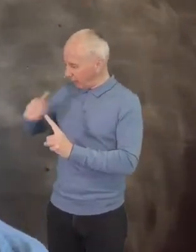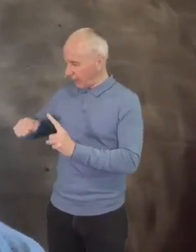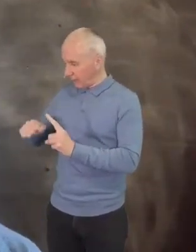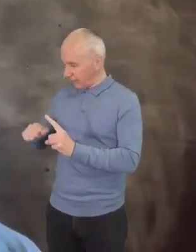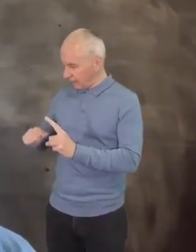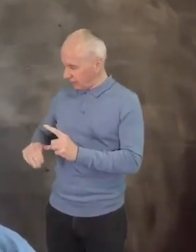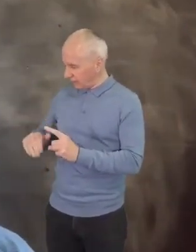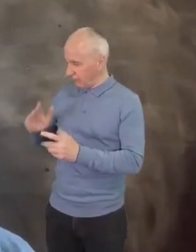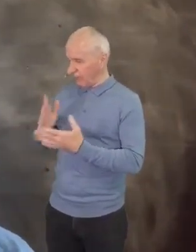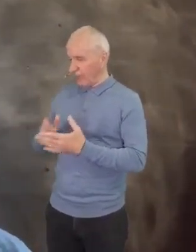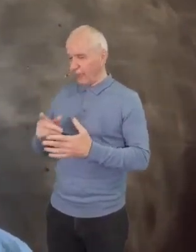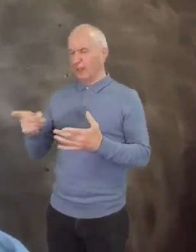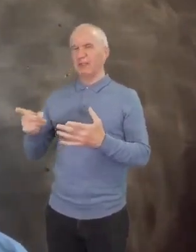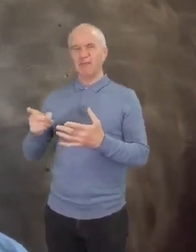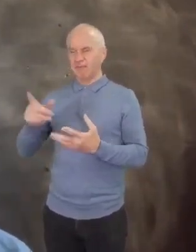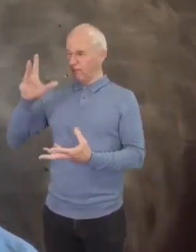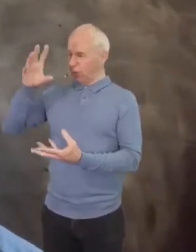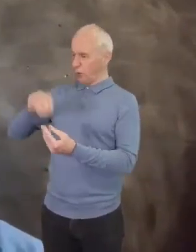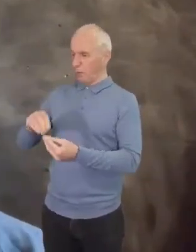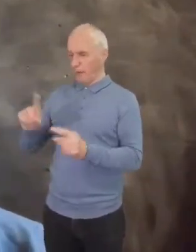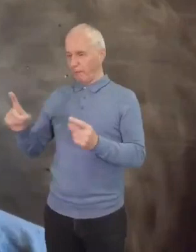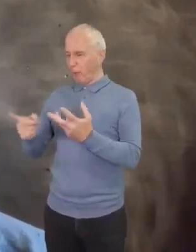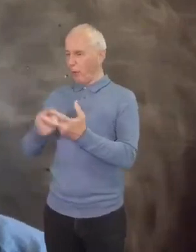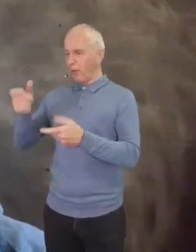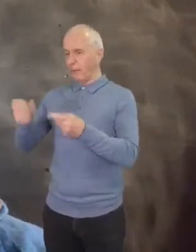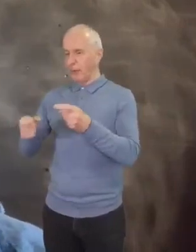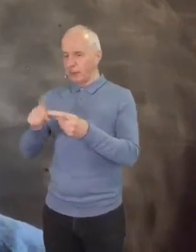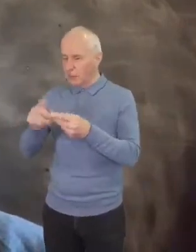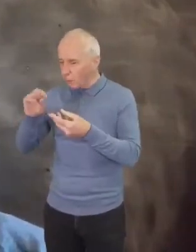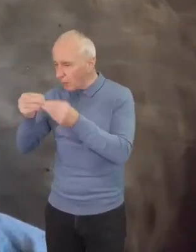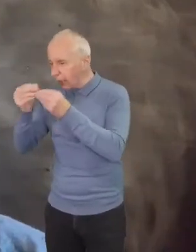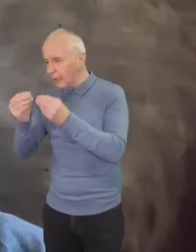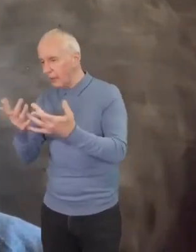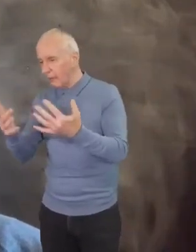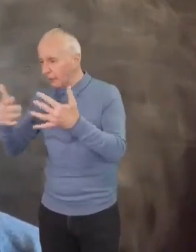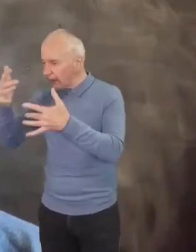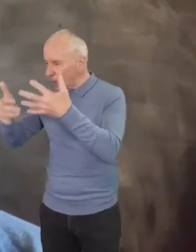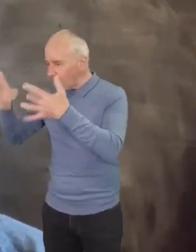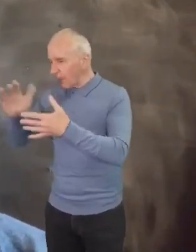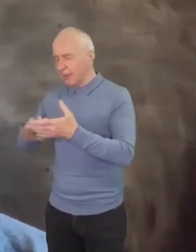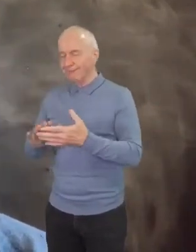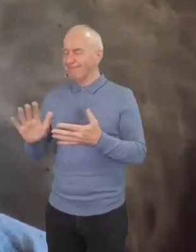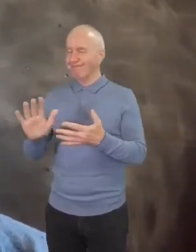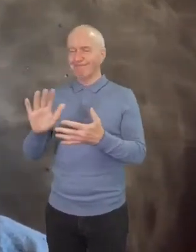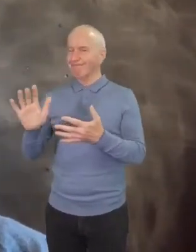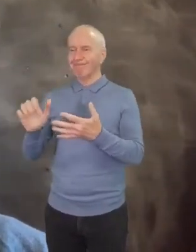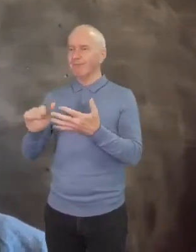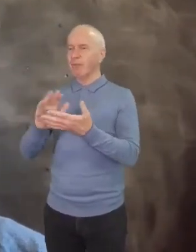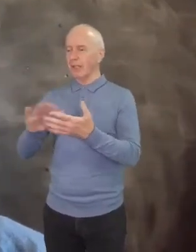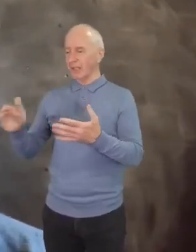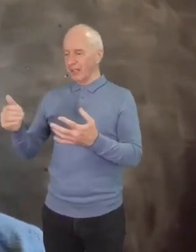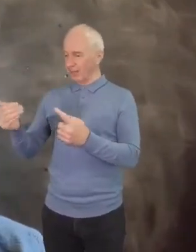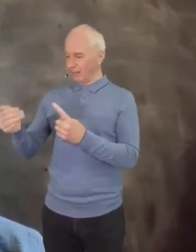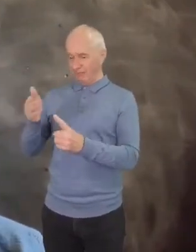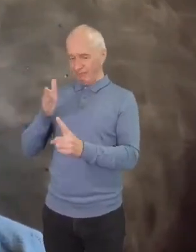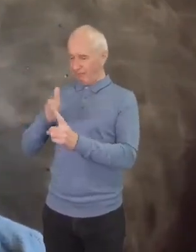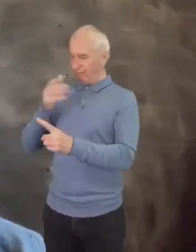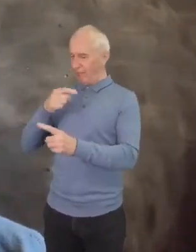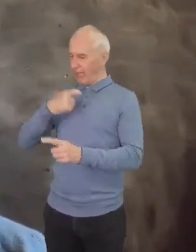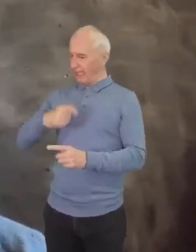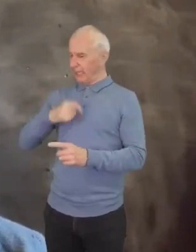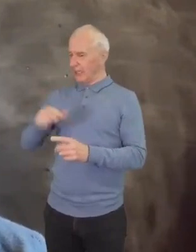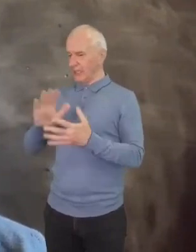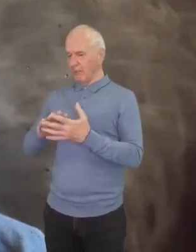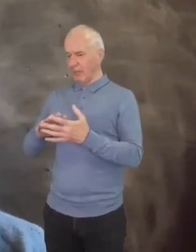of bulk summary for other people, which no longer acknowledged distinct identities, but kind of lumped people in one